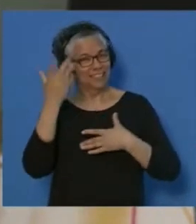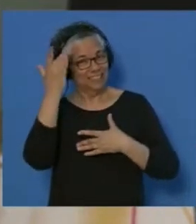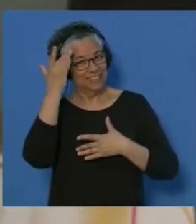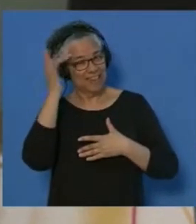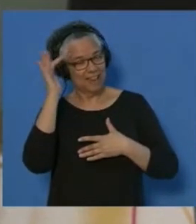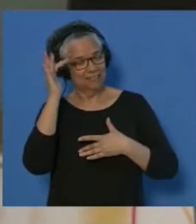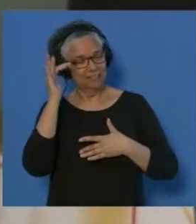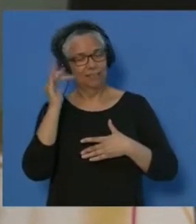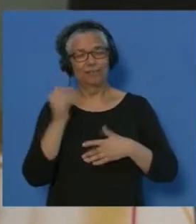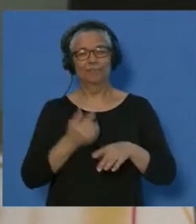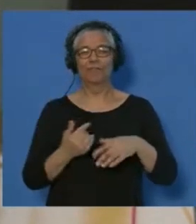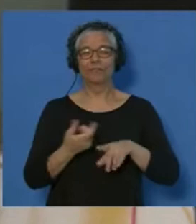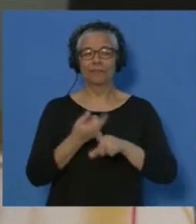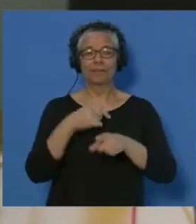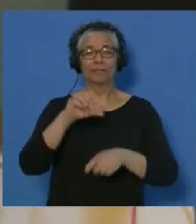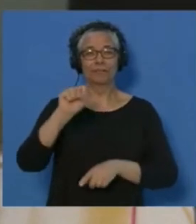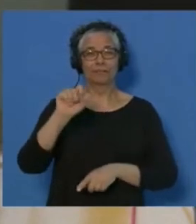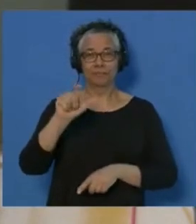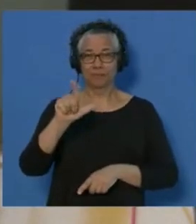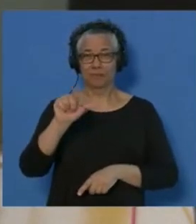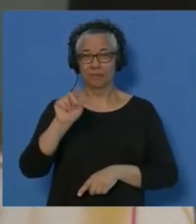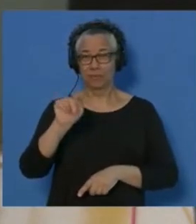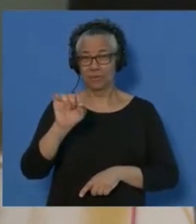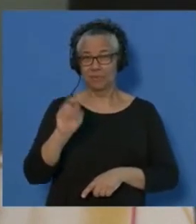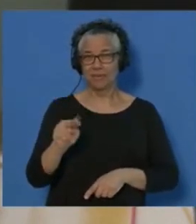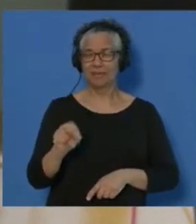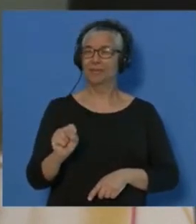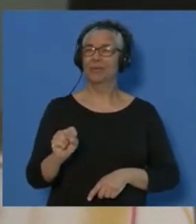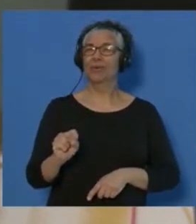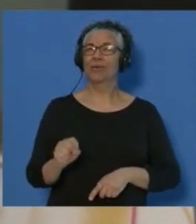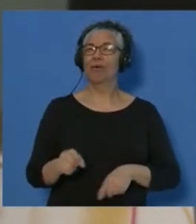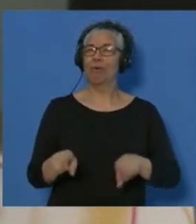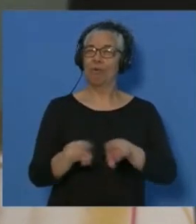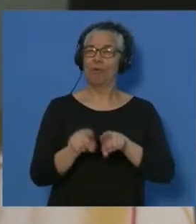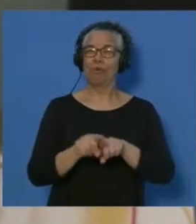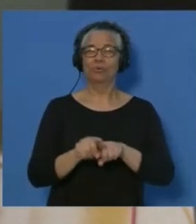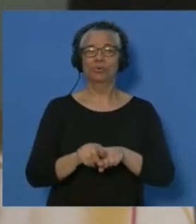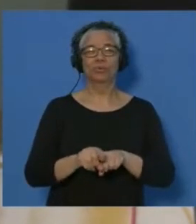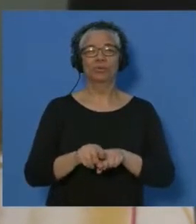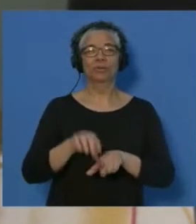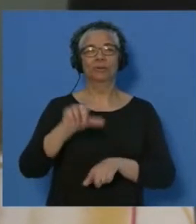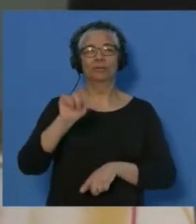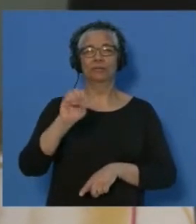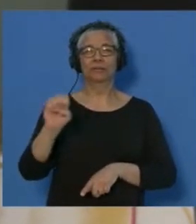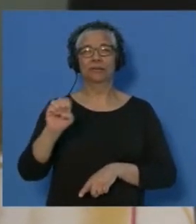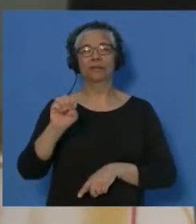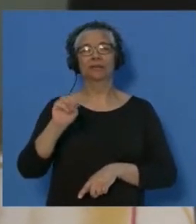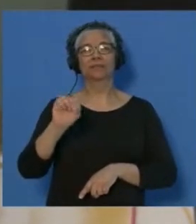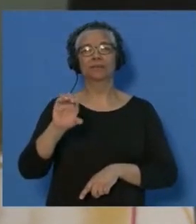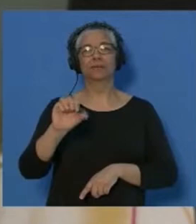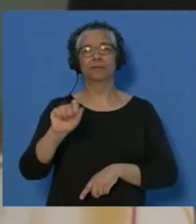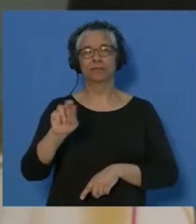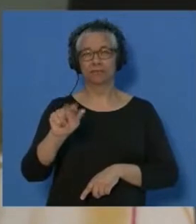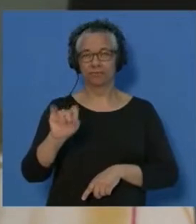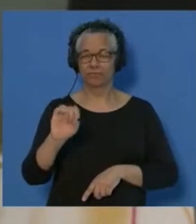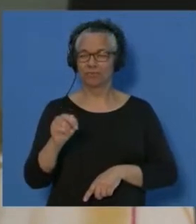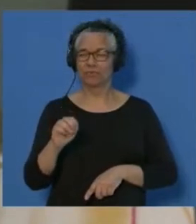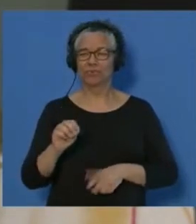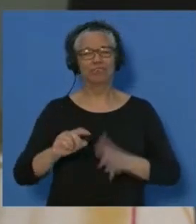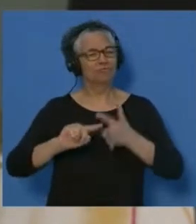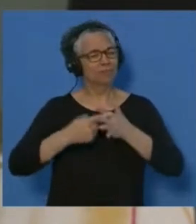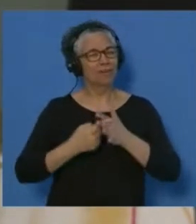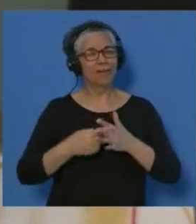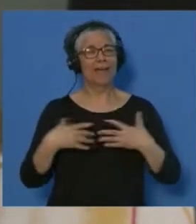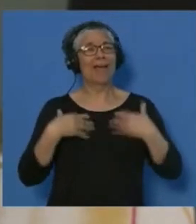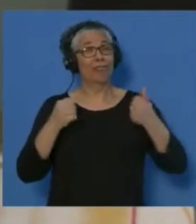from Solta's, and a seasoned software engineer, Mr. Lee McArthur, to launch Health IQ, which will help us